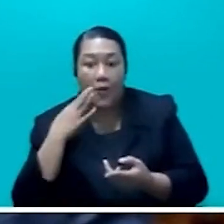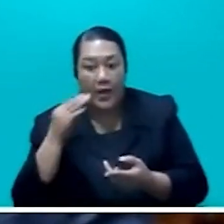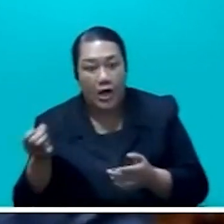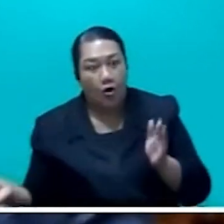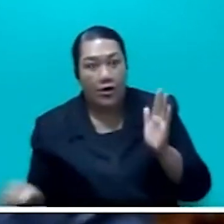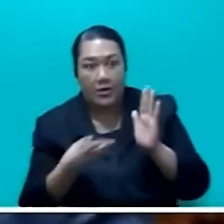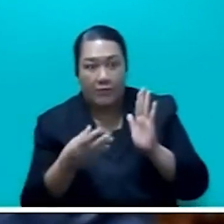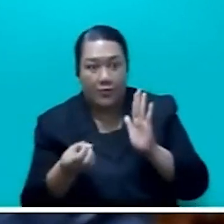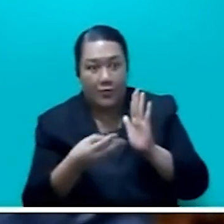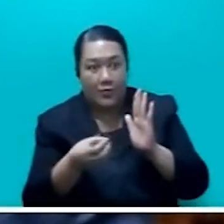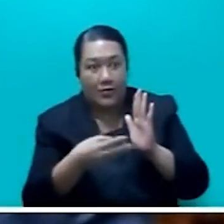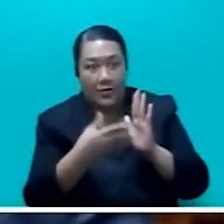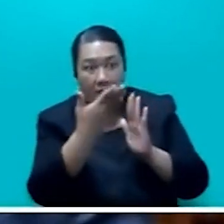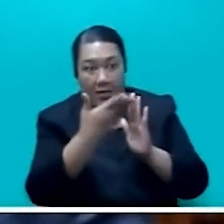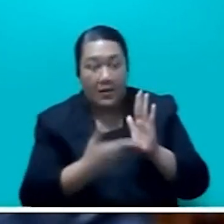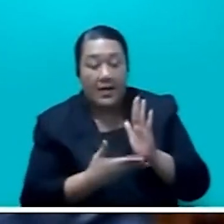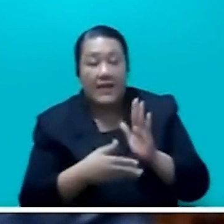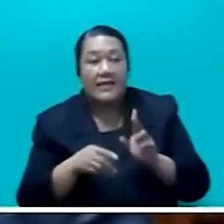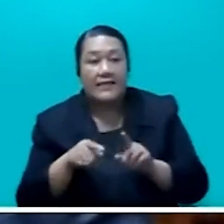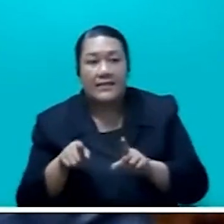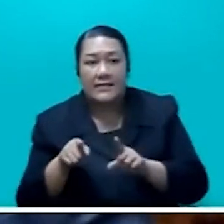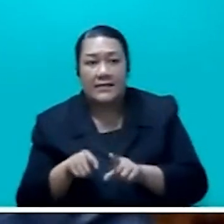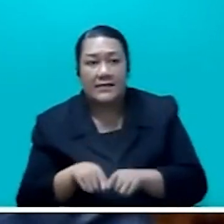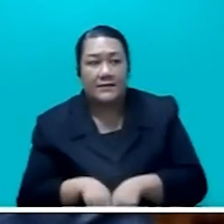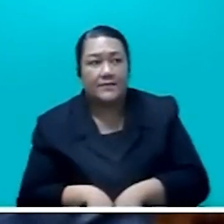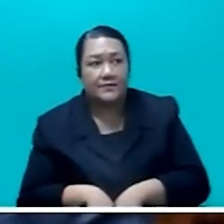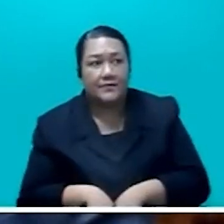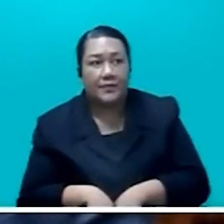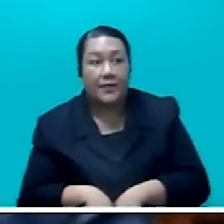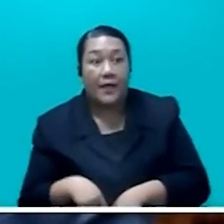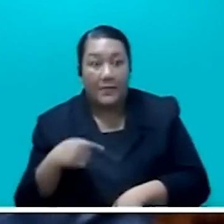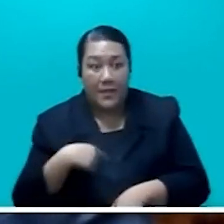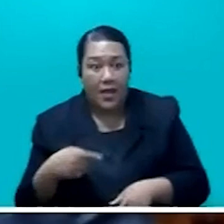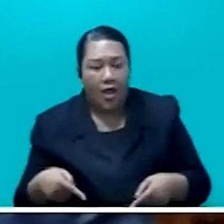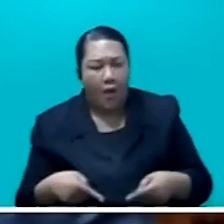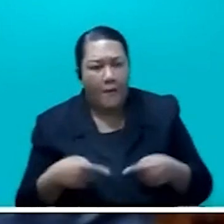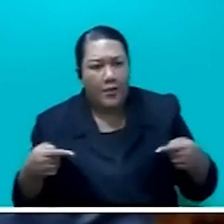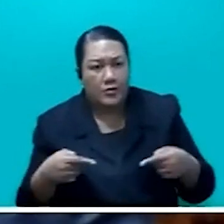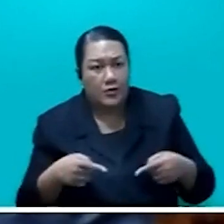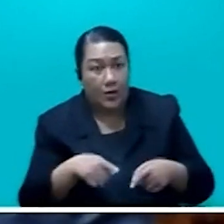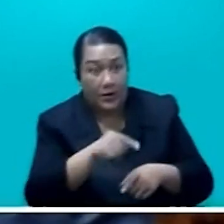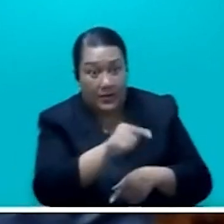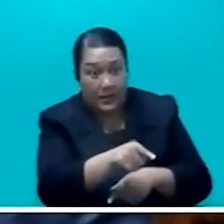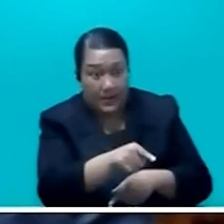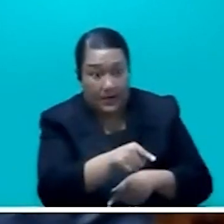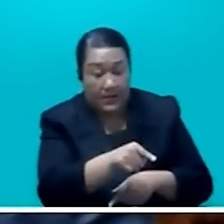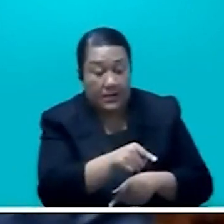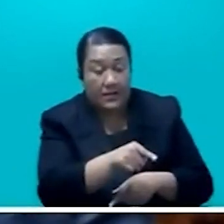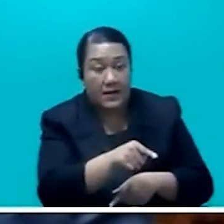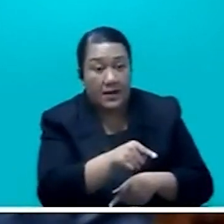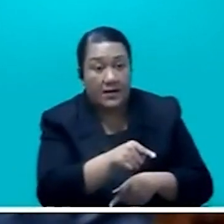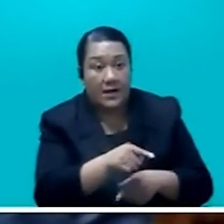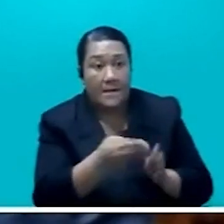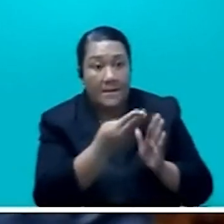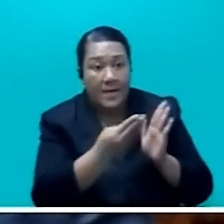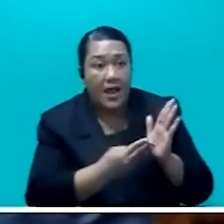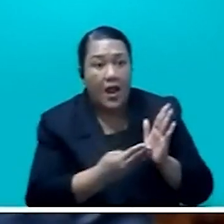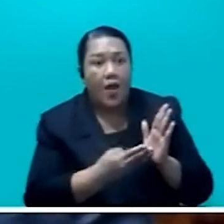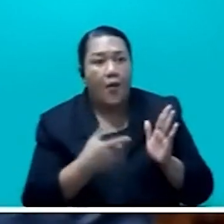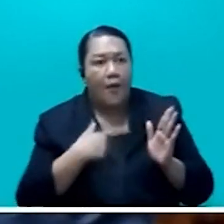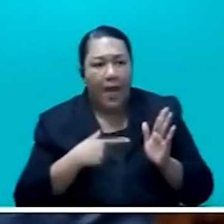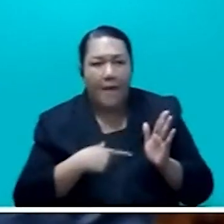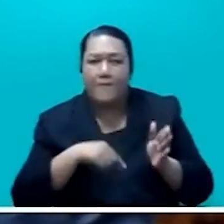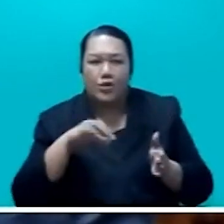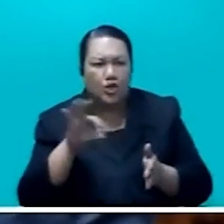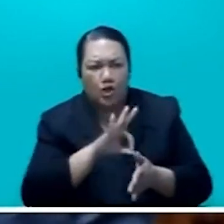Honourable Filippo Etuisavau, I opposed the bill on the basis that proper consultation